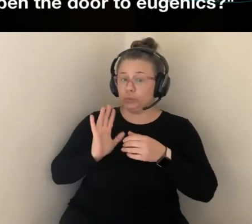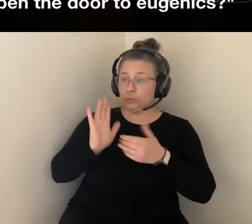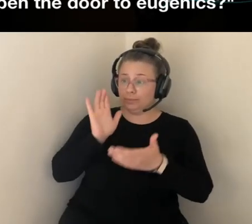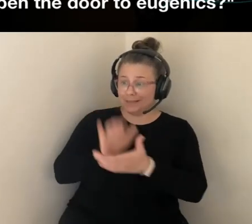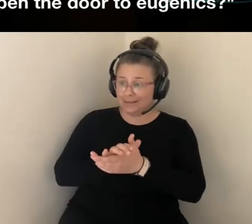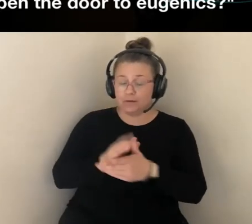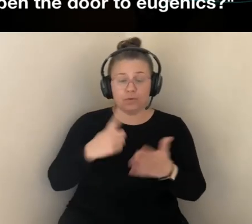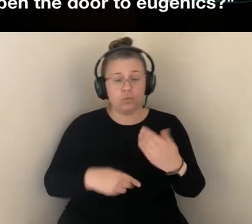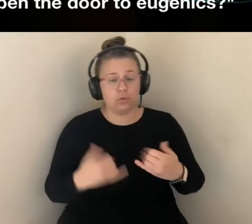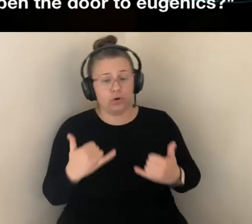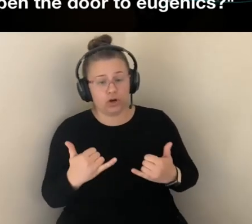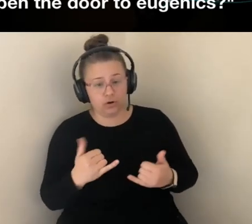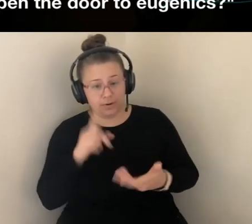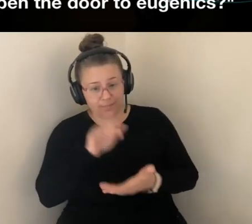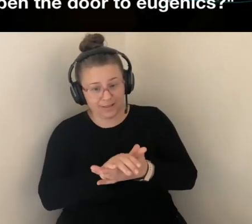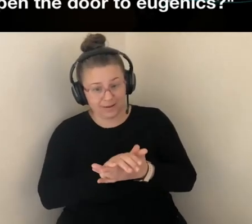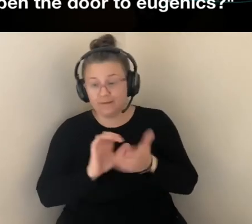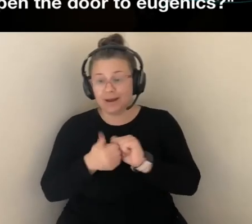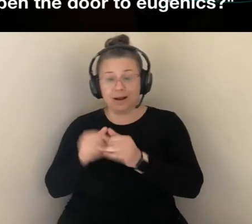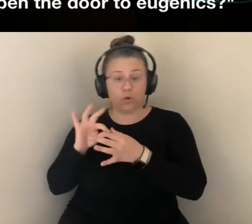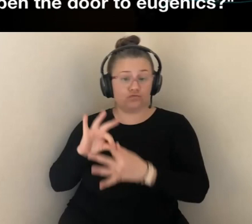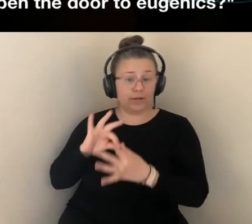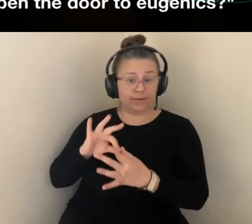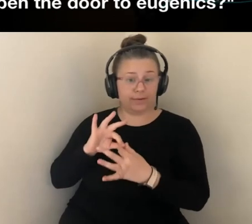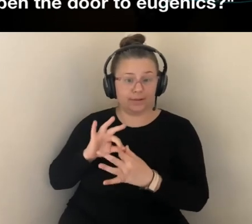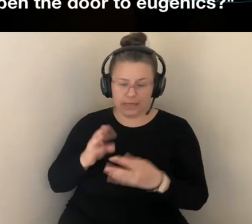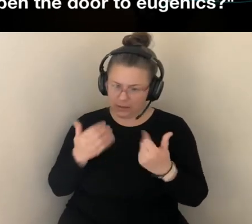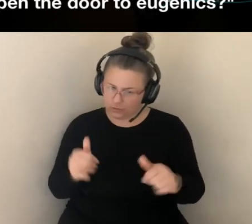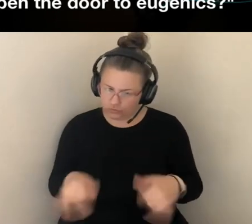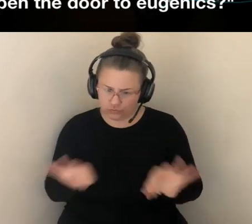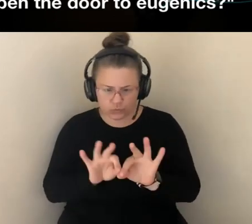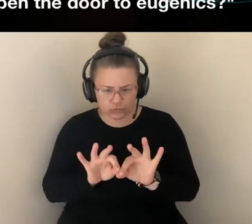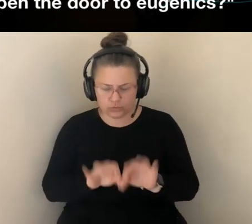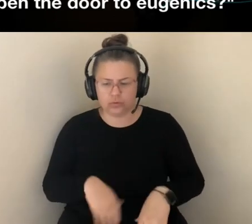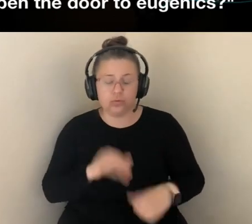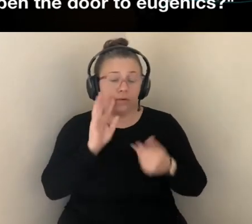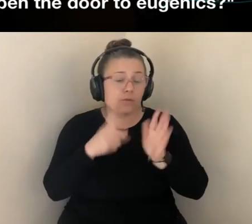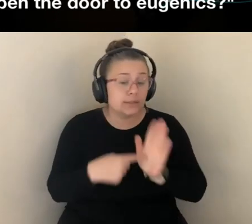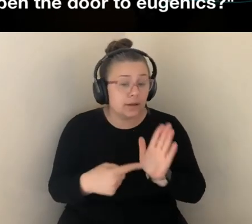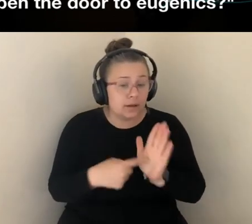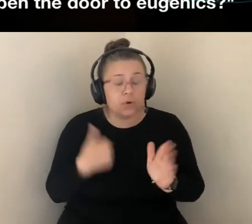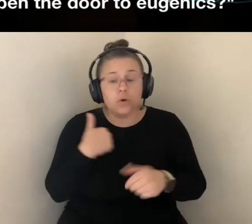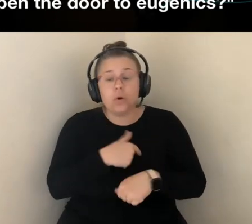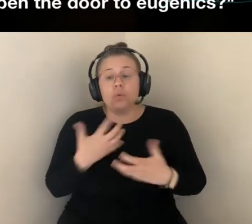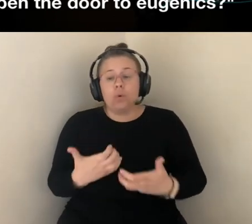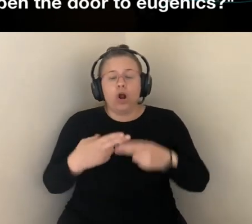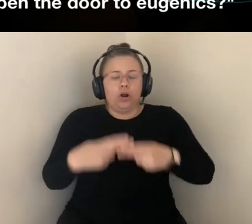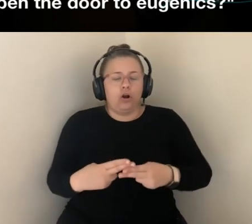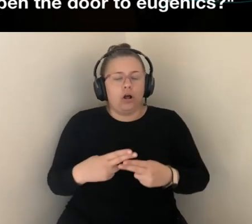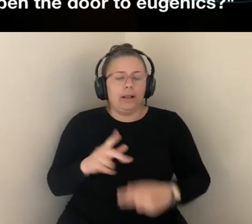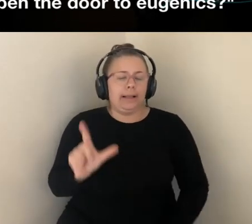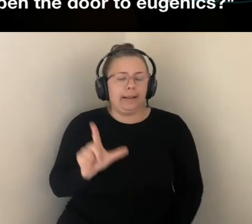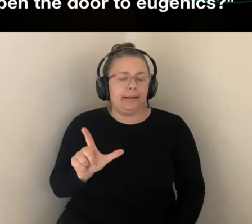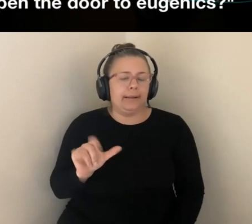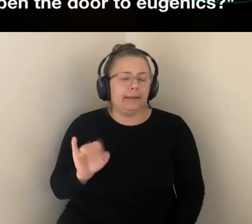ABOUT WHAT EUGENICS IS. WHETHER LIKE THE BIOETHESIS I MENTIONED, WE WANT TO ACTUALLY CALL IT LIBERAL EUGENICS OR WHETHER WE